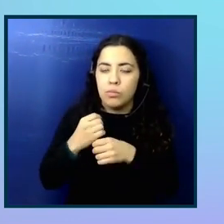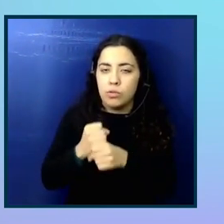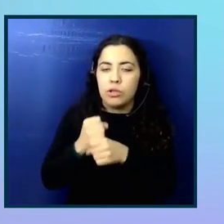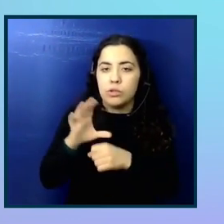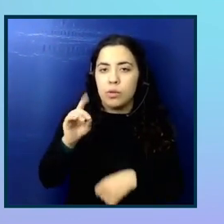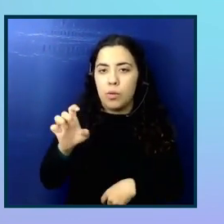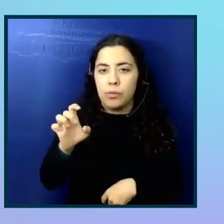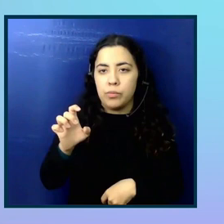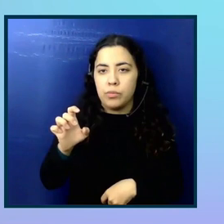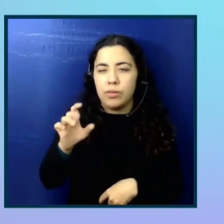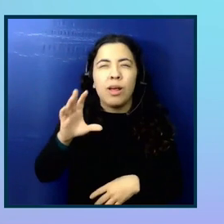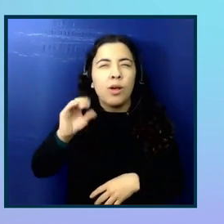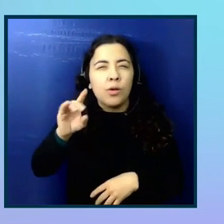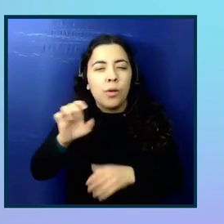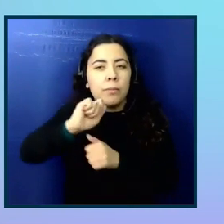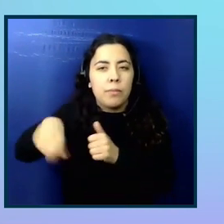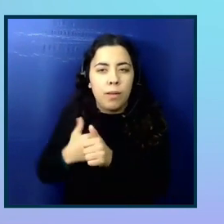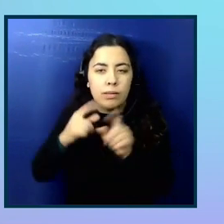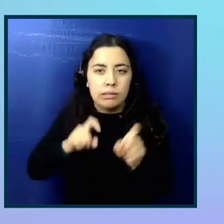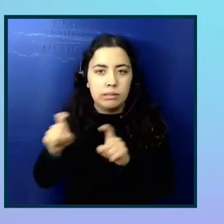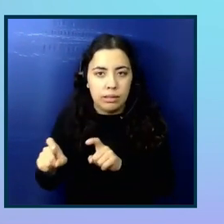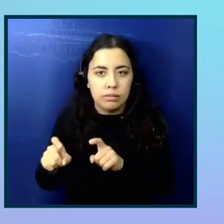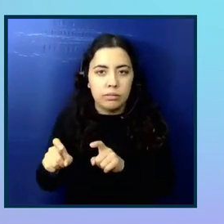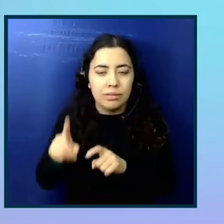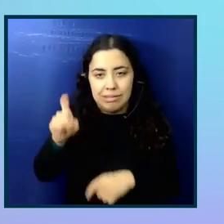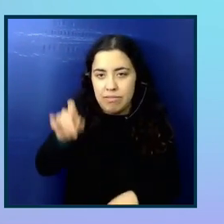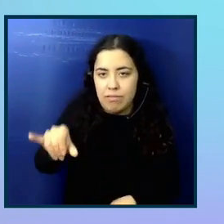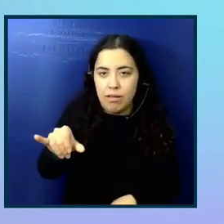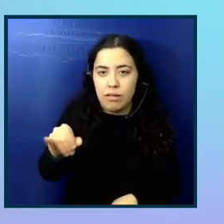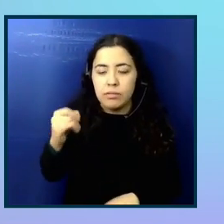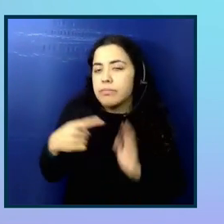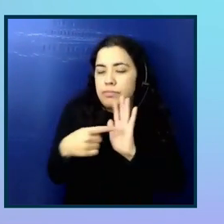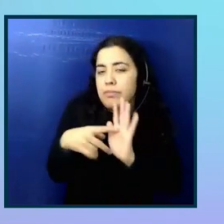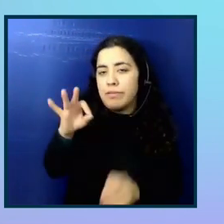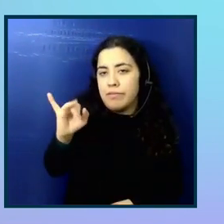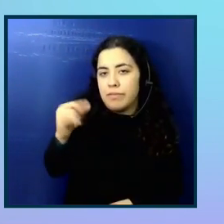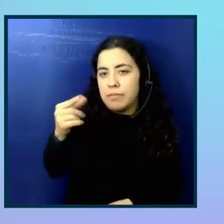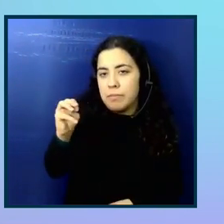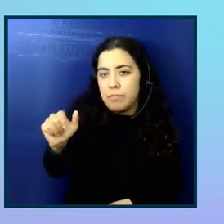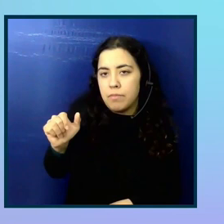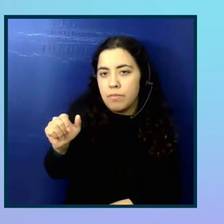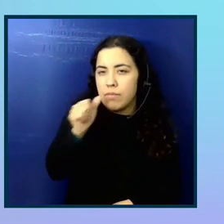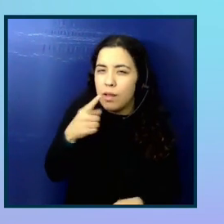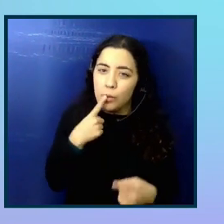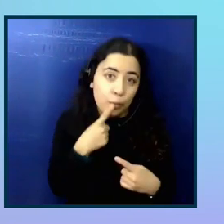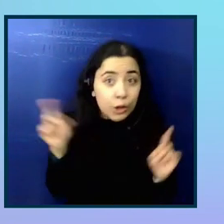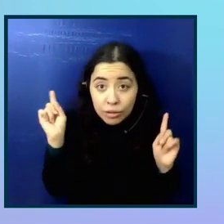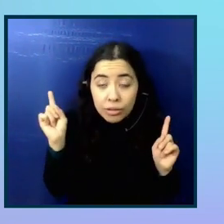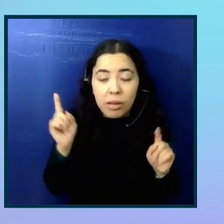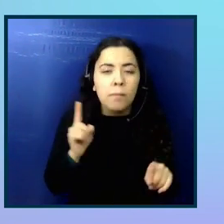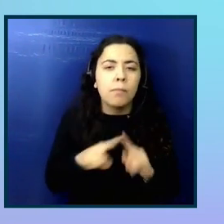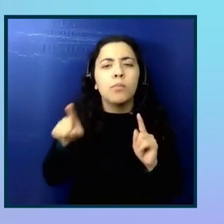behind it to, yeah, test that. So like a Figma prototype, for example, wouldn't, it wouldn't necessarily work. But you